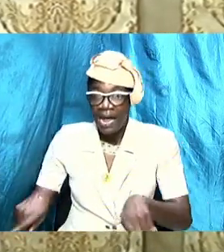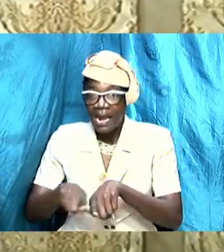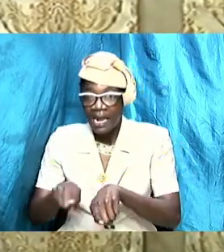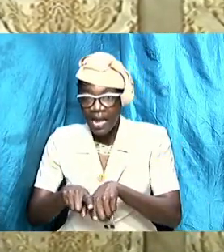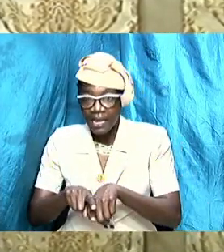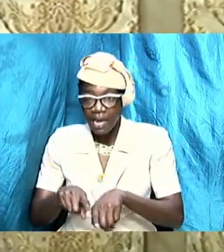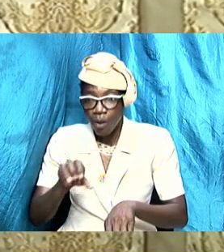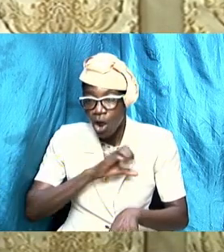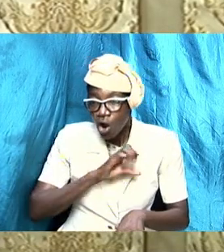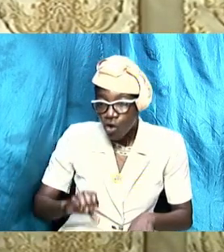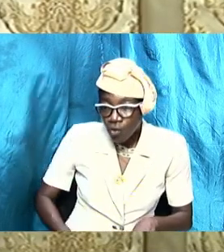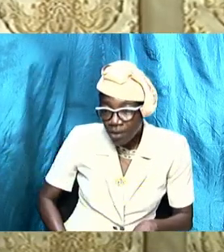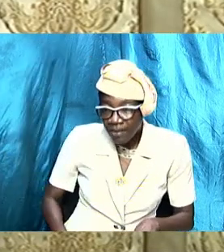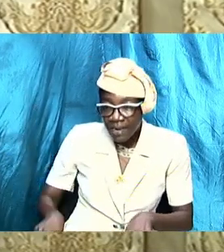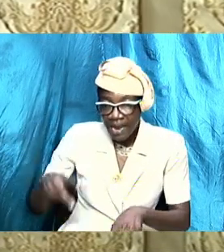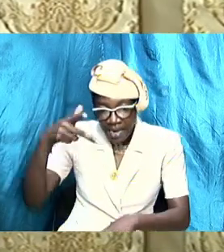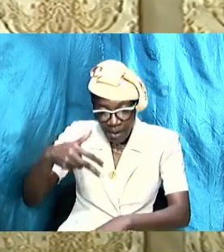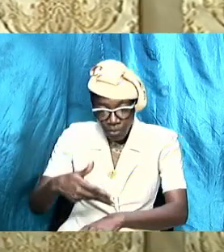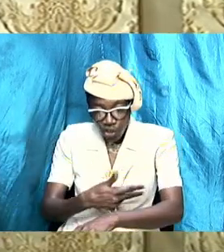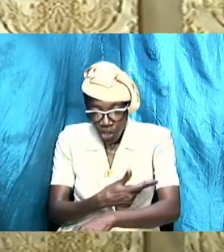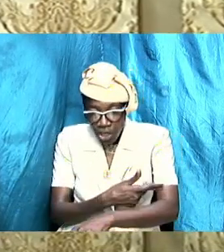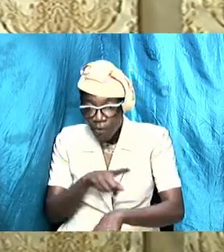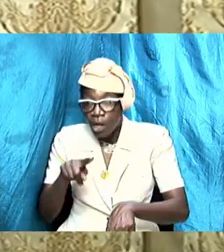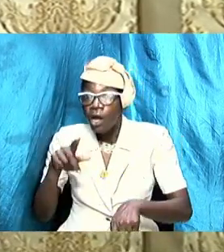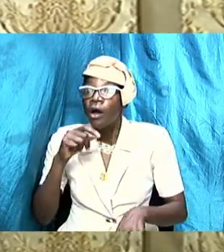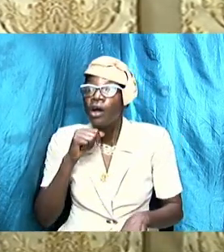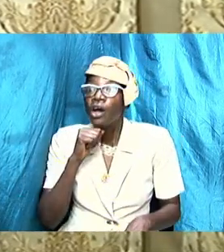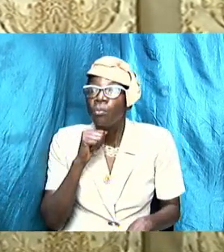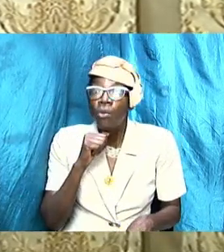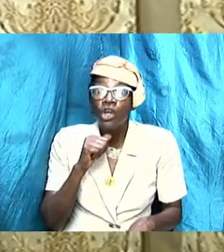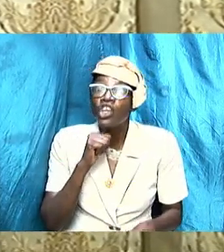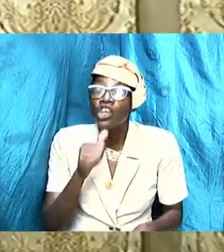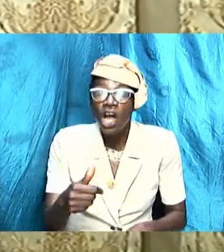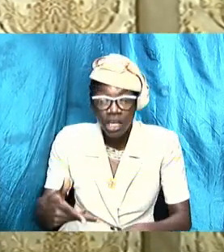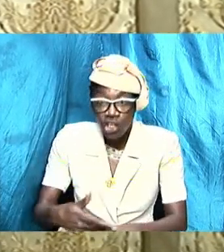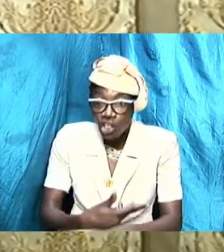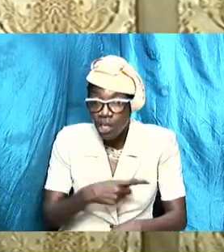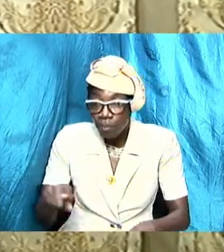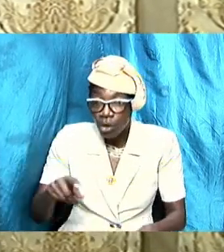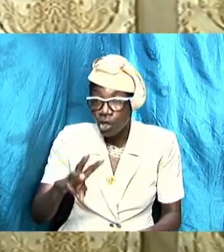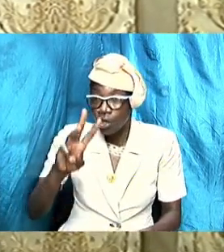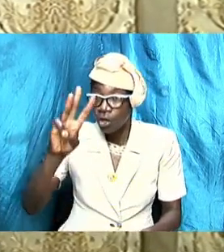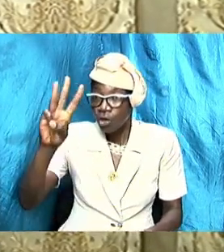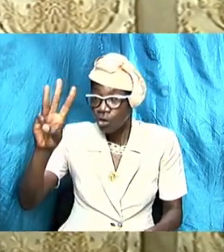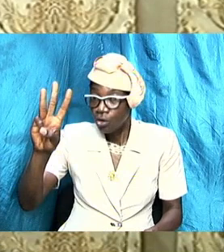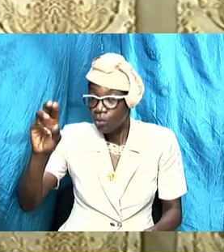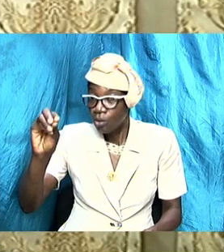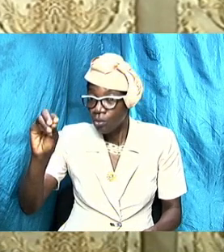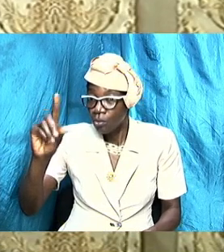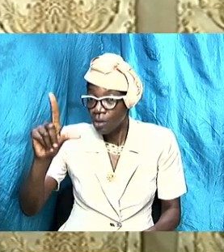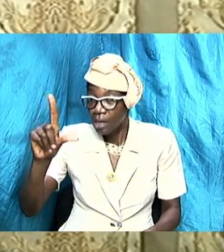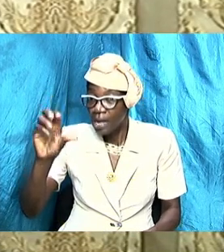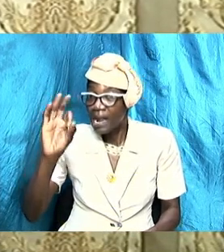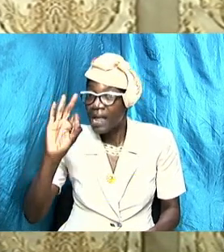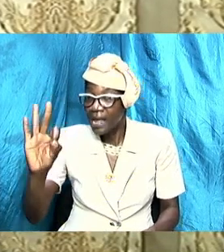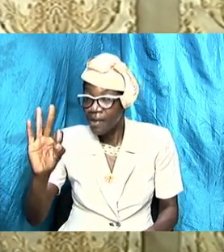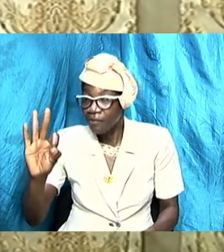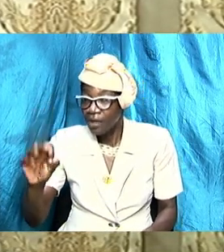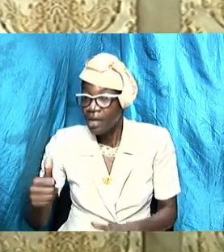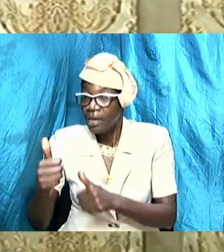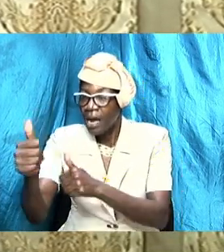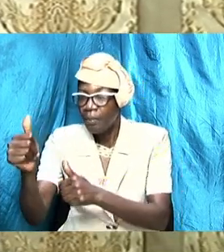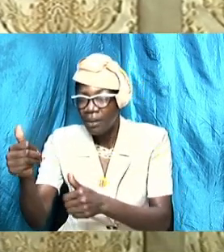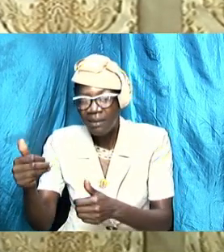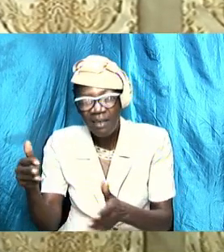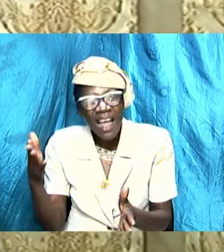they were sheep when they were really wolves and at first apparently the apostles might not have known but of course